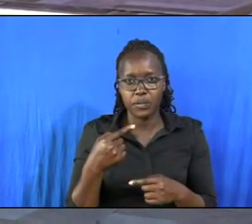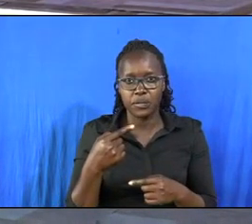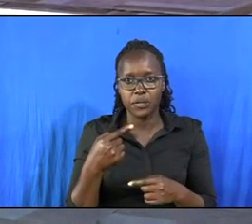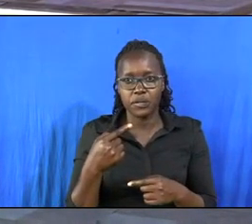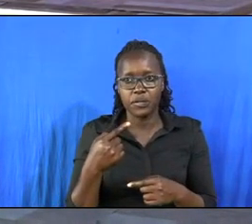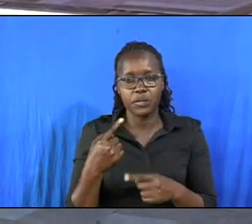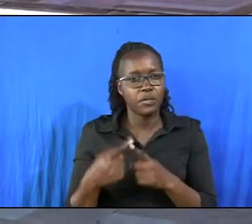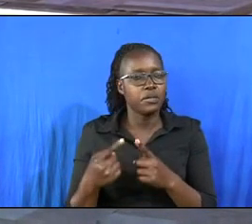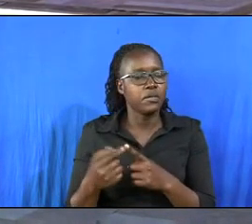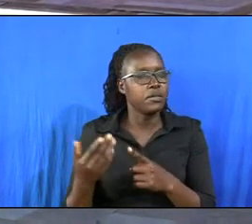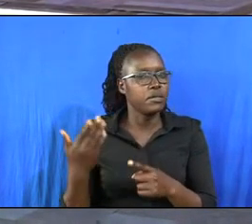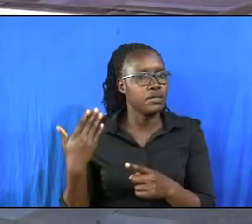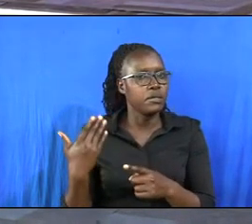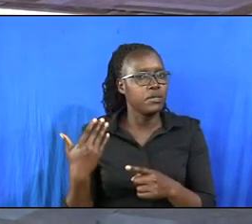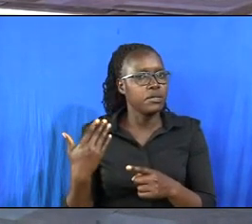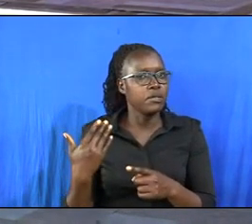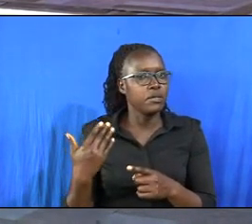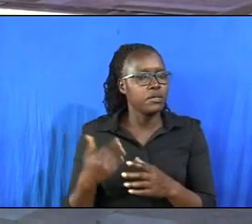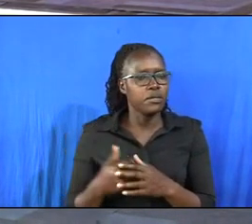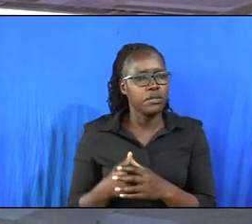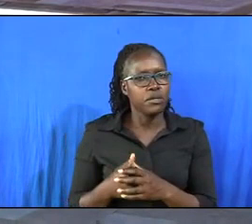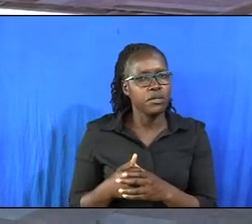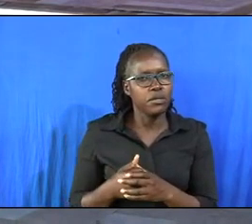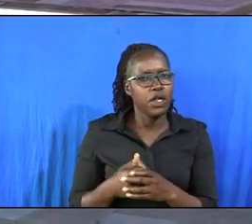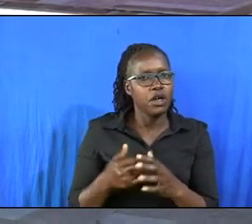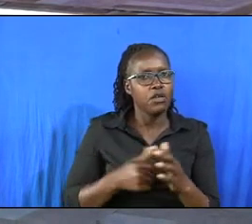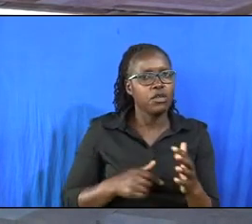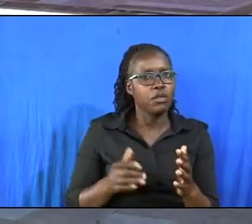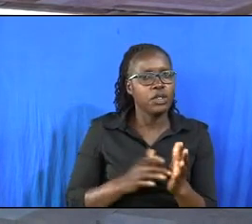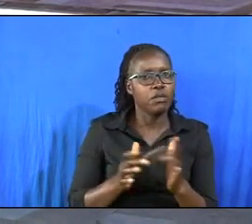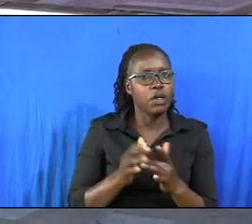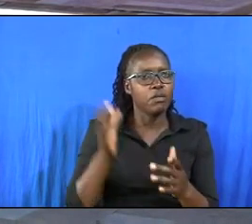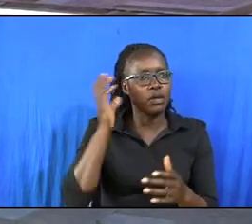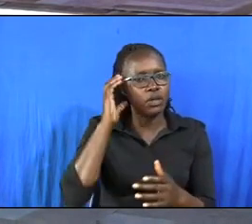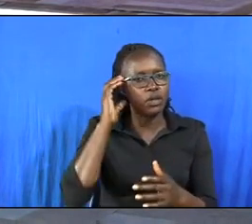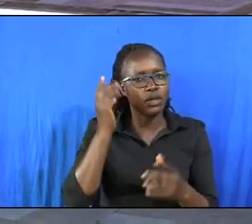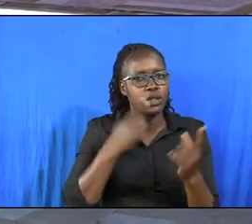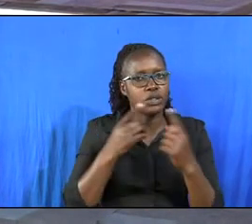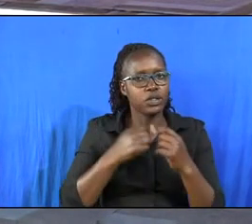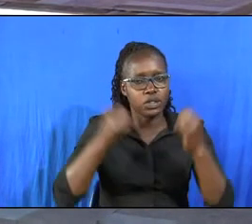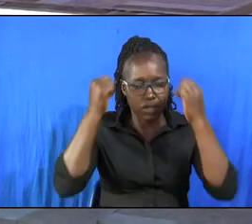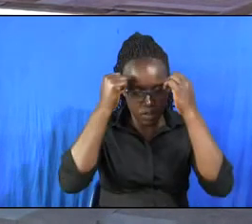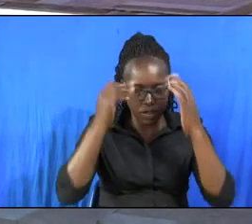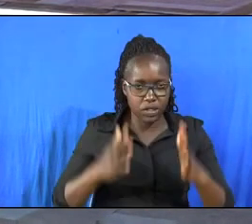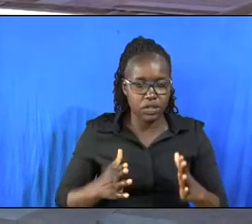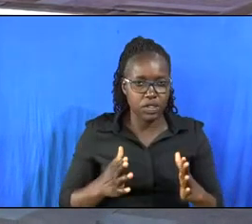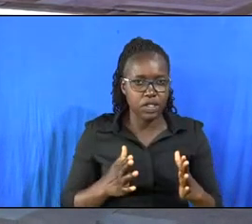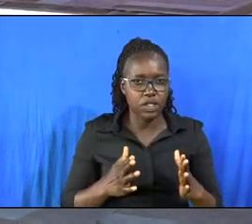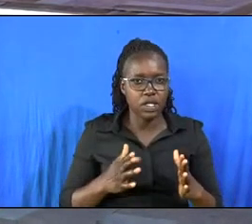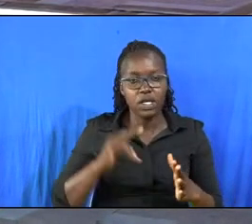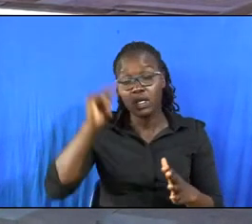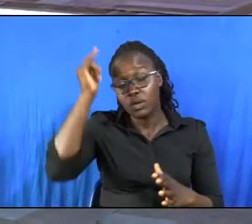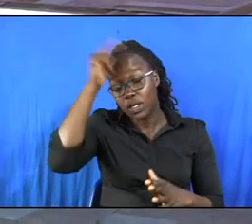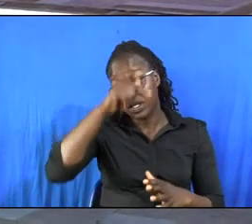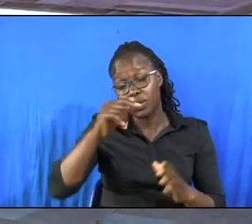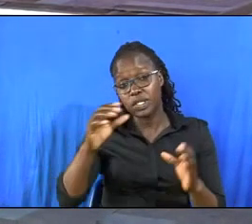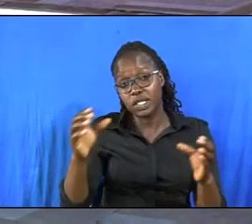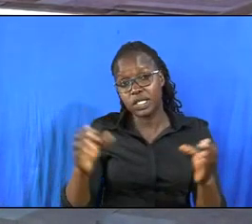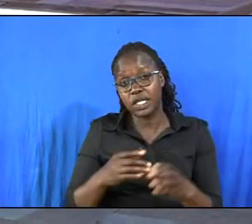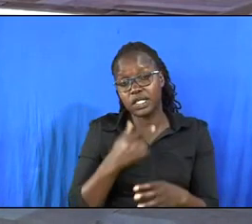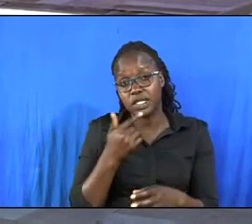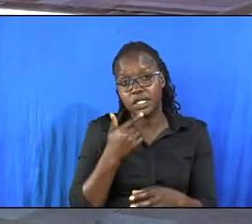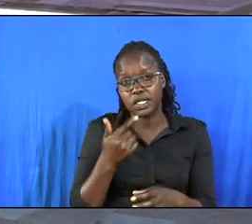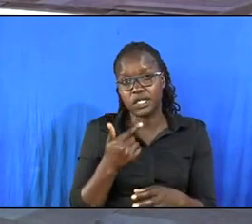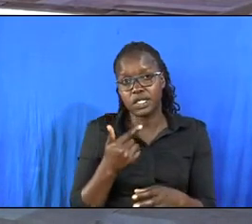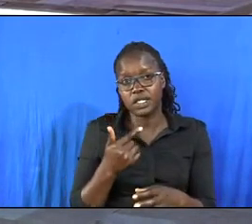uh to the class of 1985 at oakwood college when he was addressing students especially the graduating class he